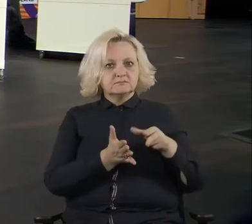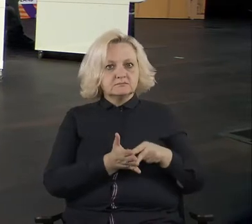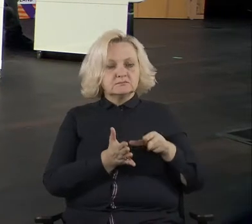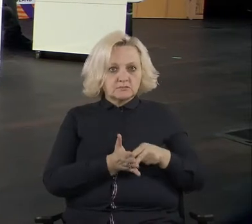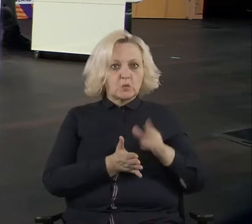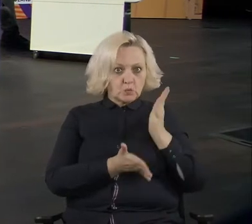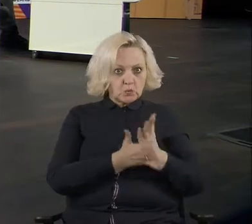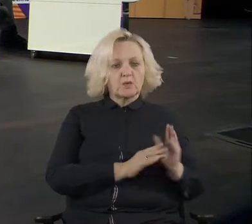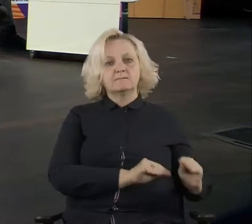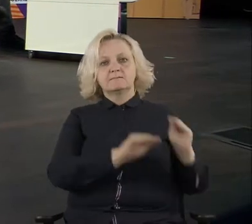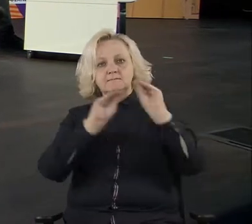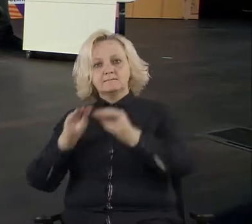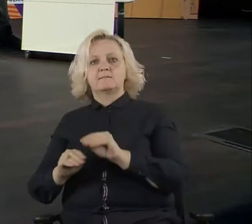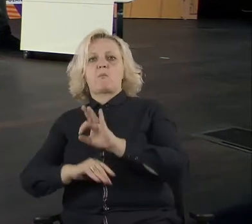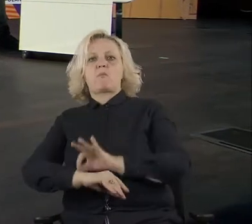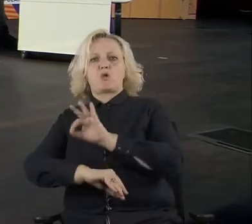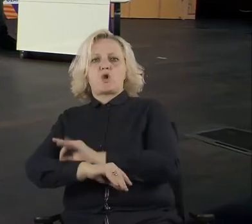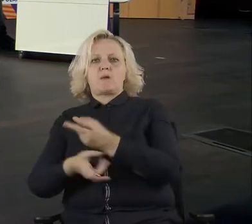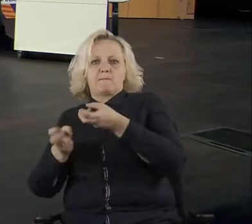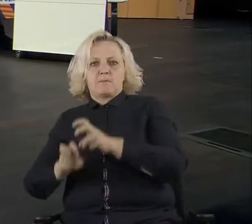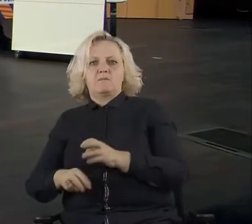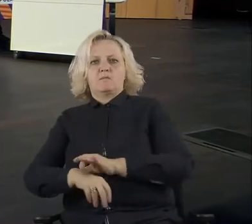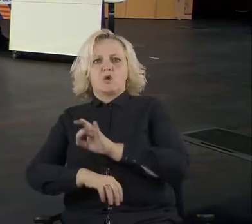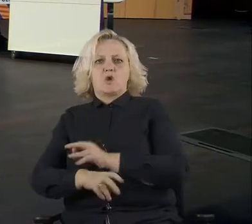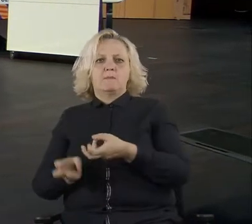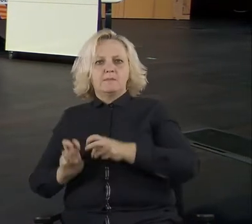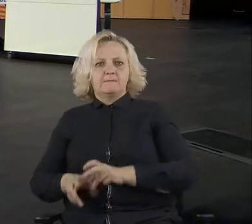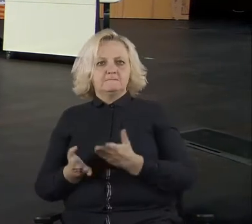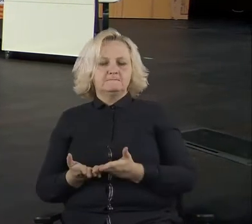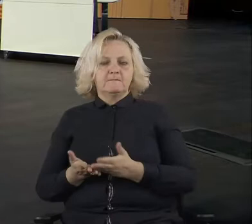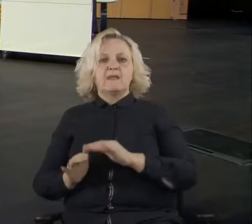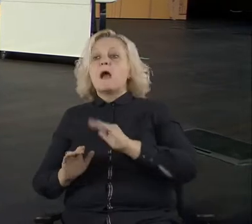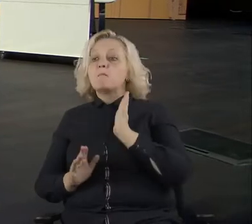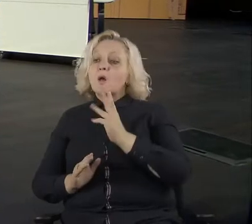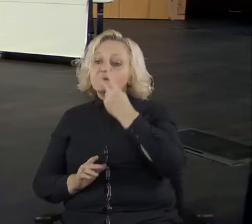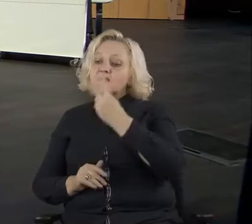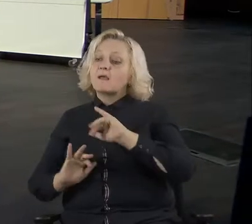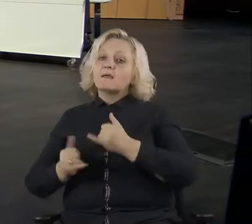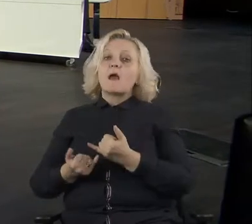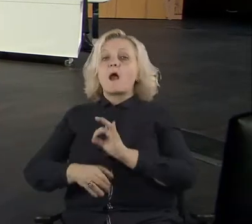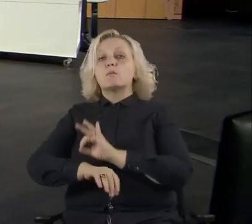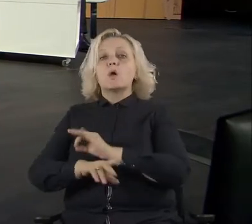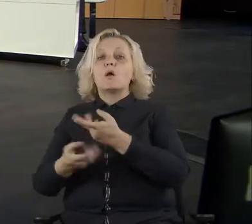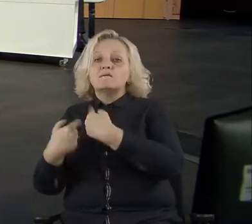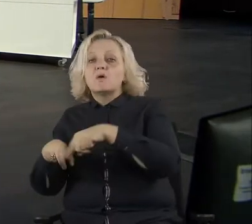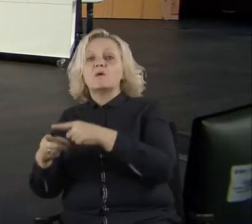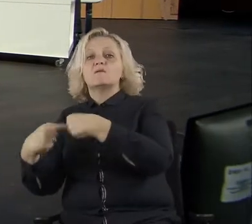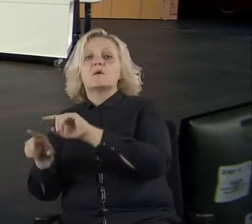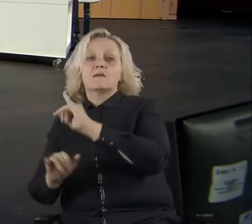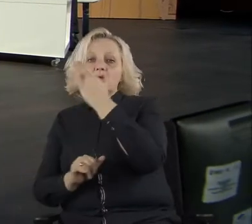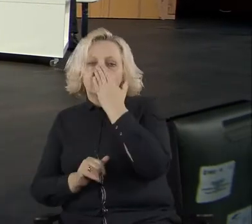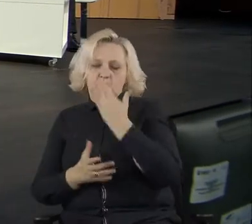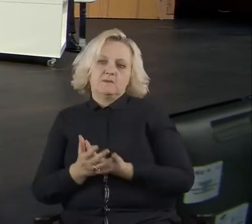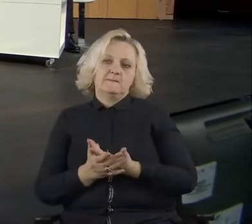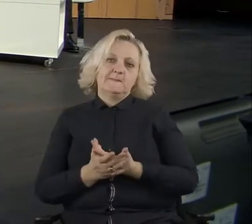updated in real time to see how is the project being executed. So, so the way of keeping the society engaged